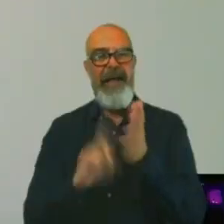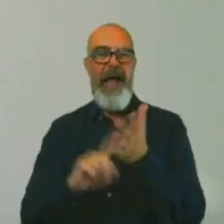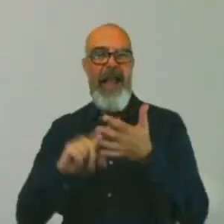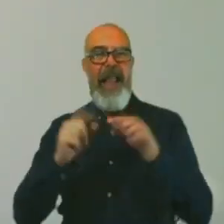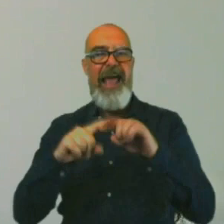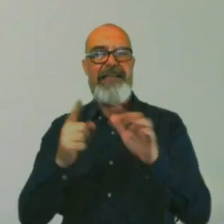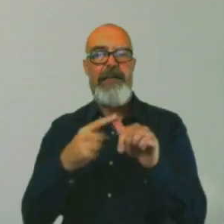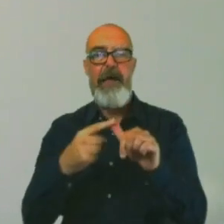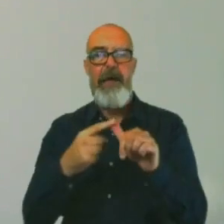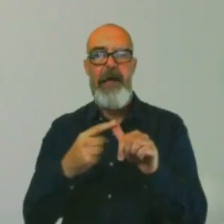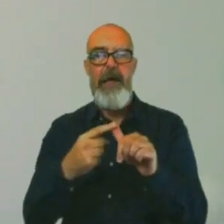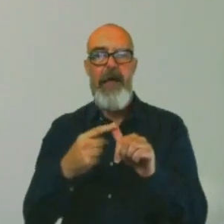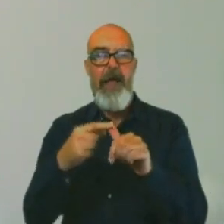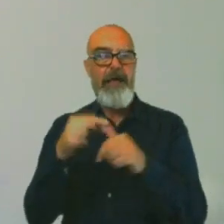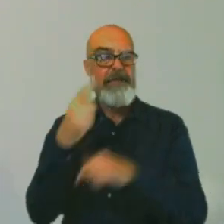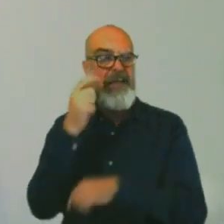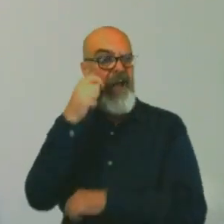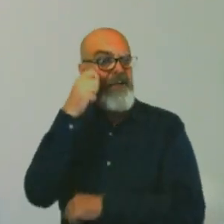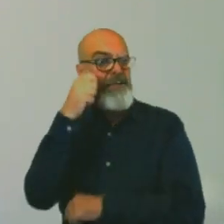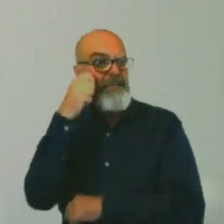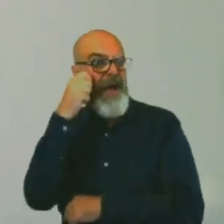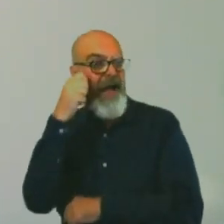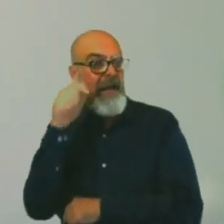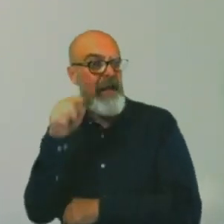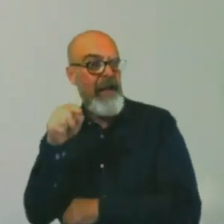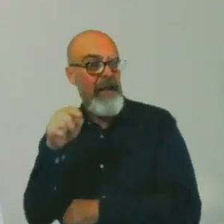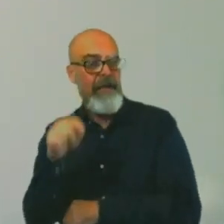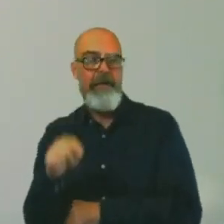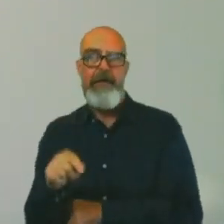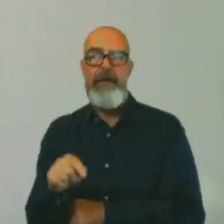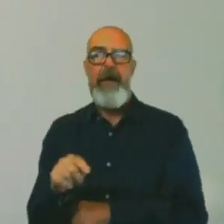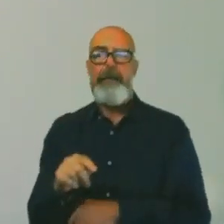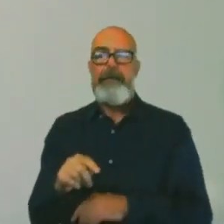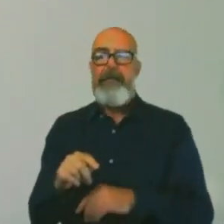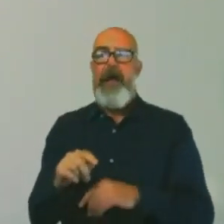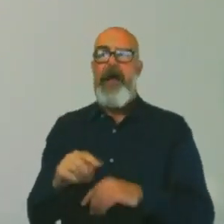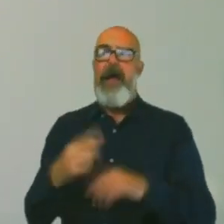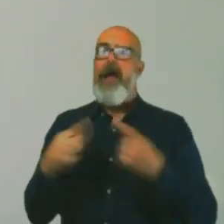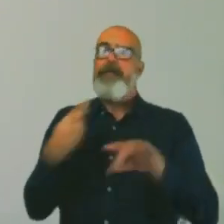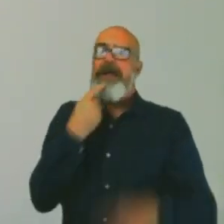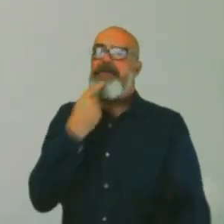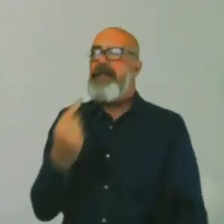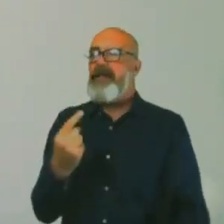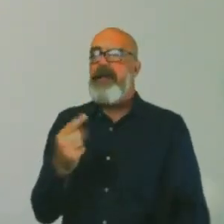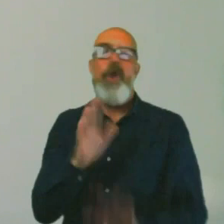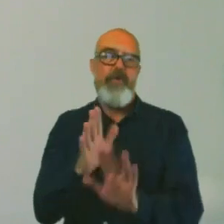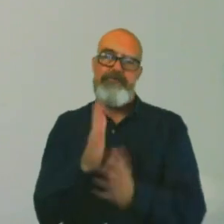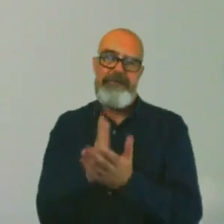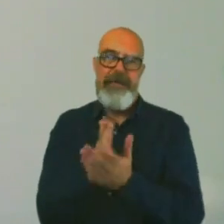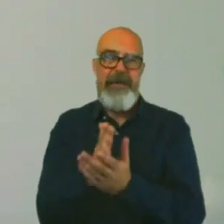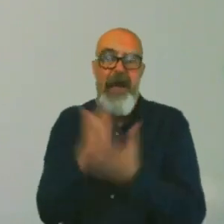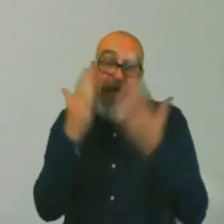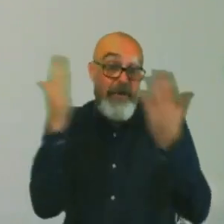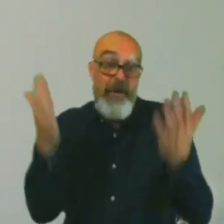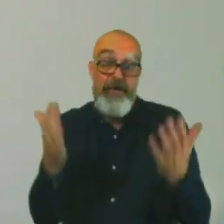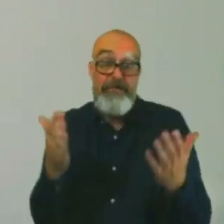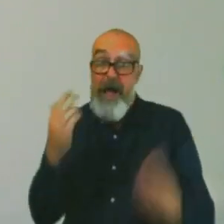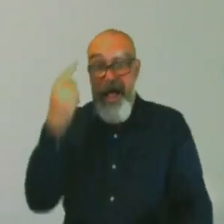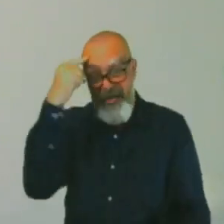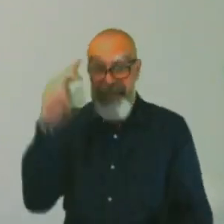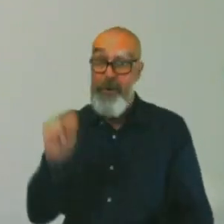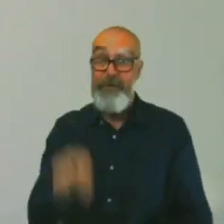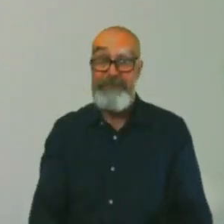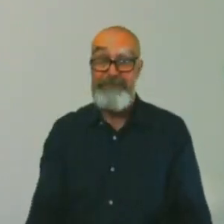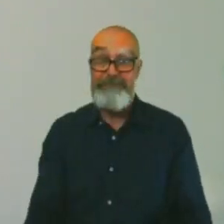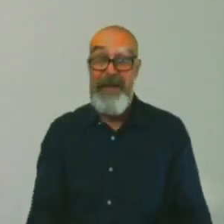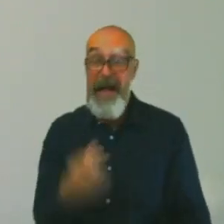I am not allowed to say. I actually don't know. I wouldn't know. I don't think so. I have two Alexas at home,